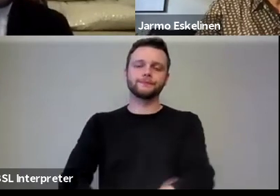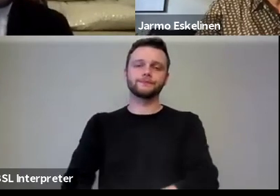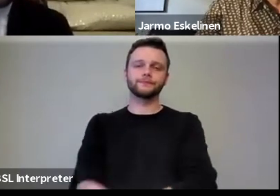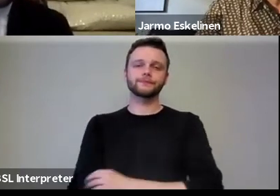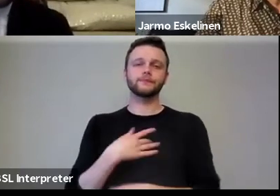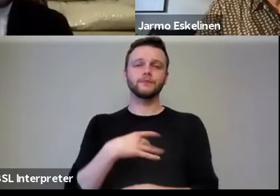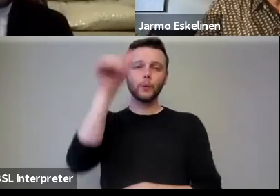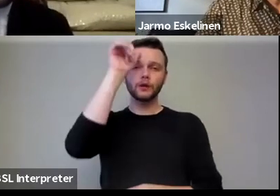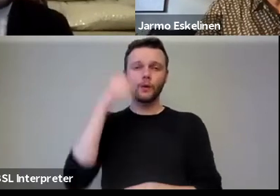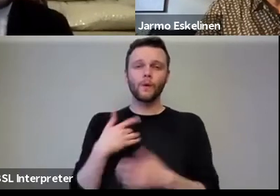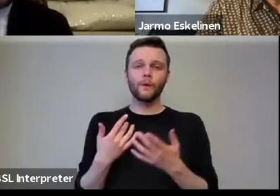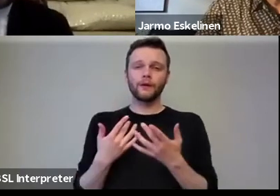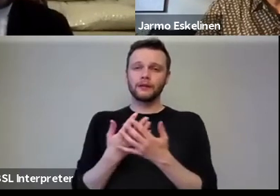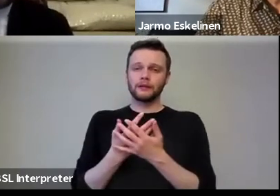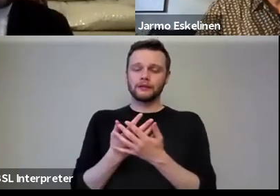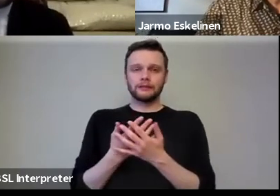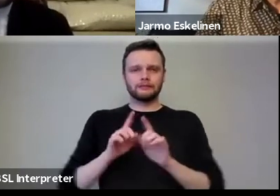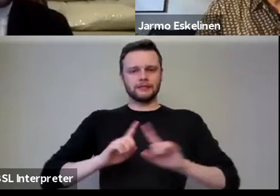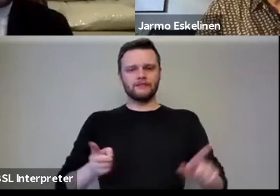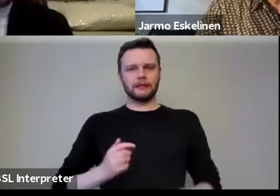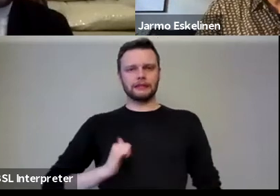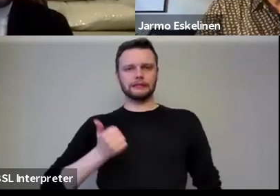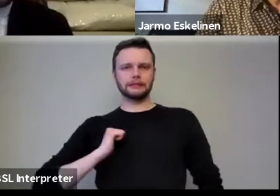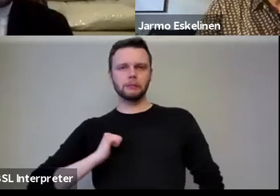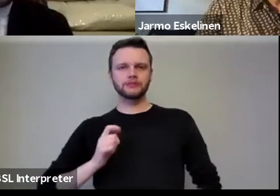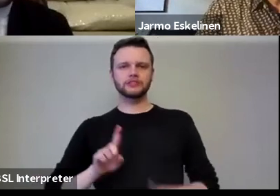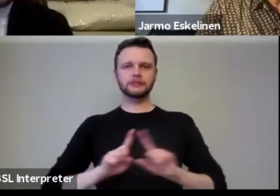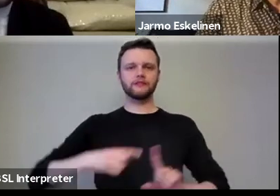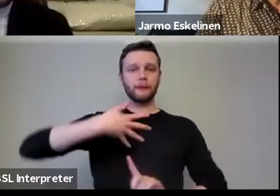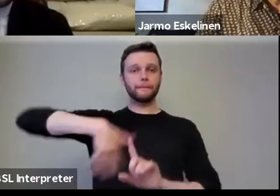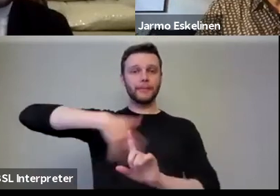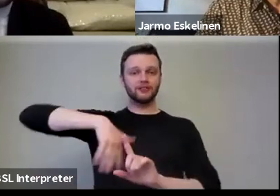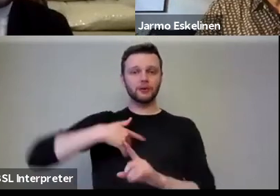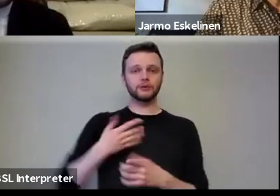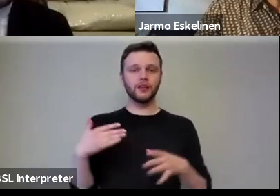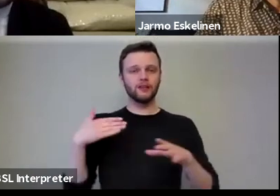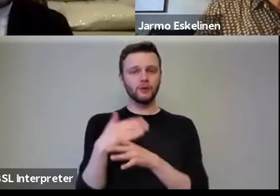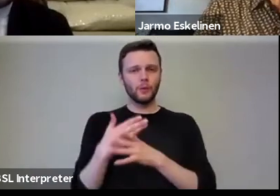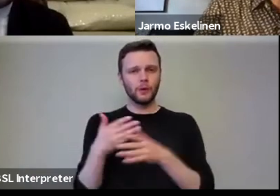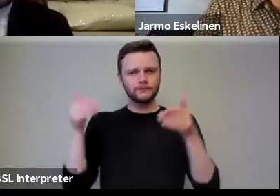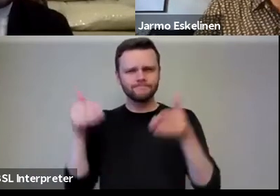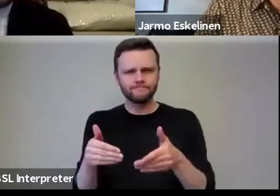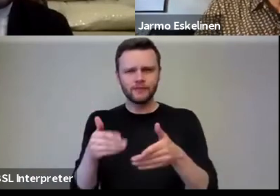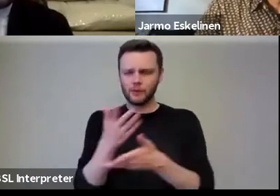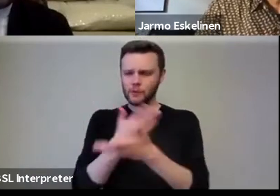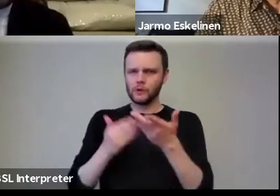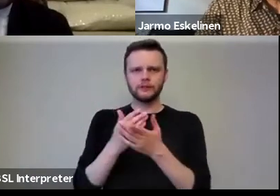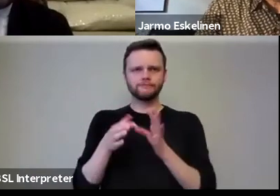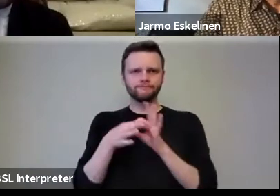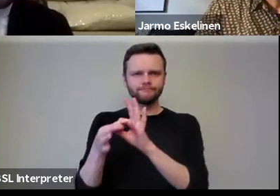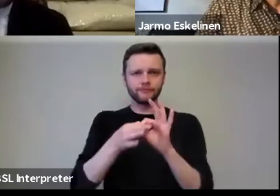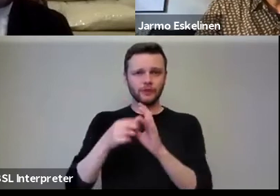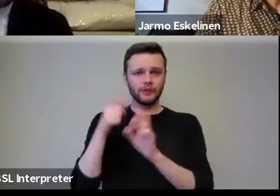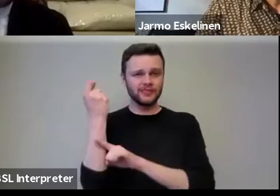the, the different assumptions and different backgrounds have to be worked with really intensively if they're going to come together successfully.